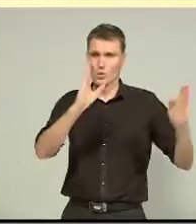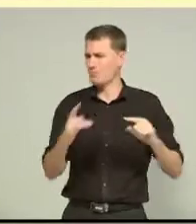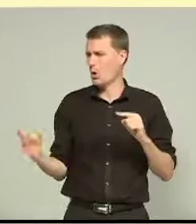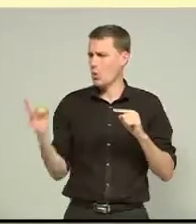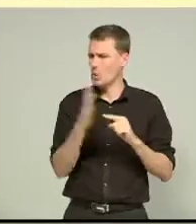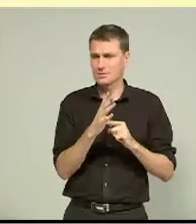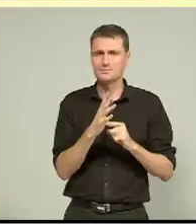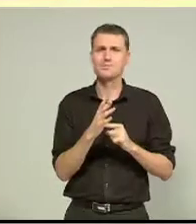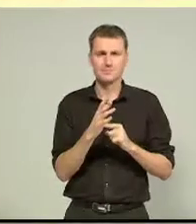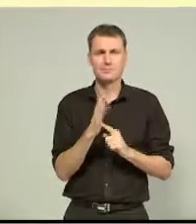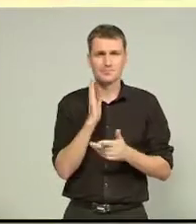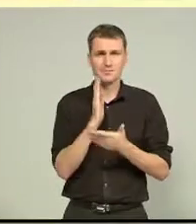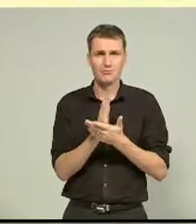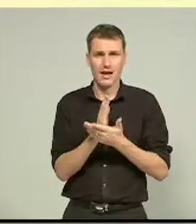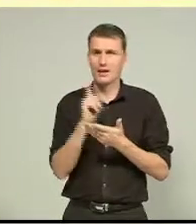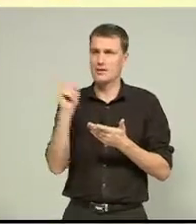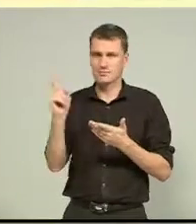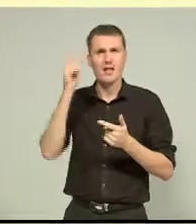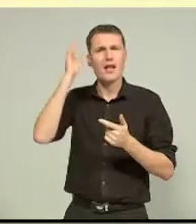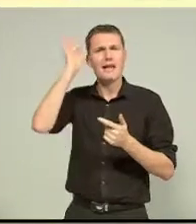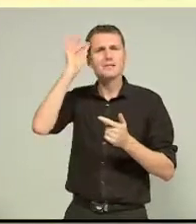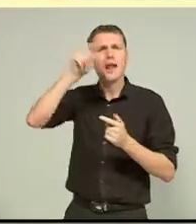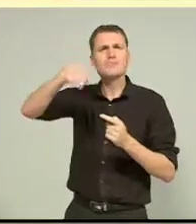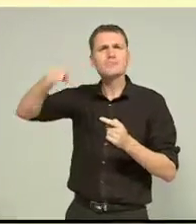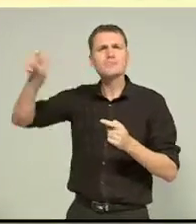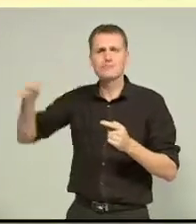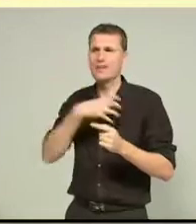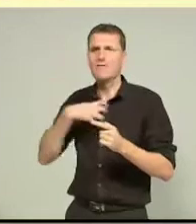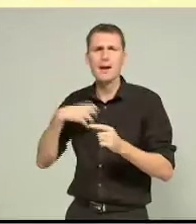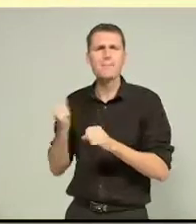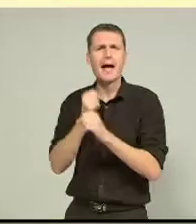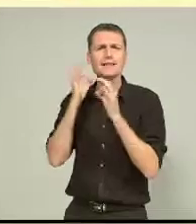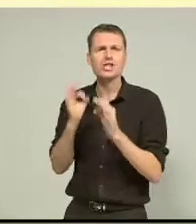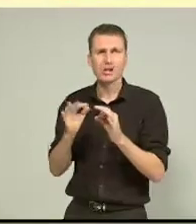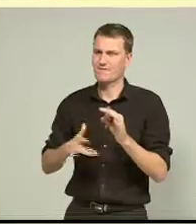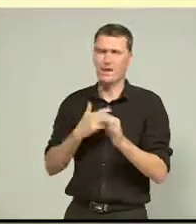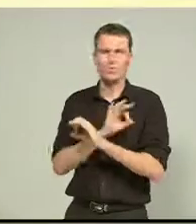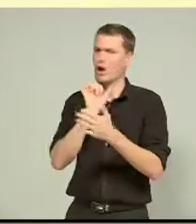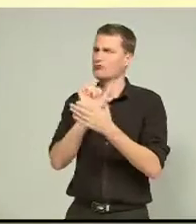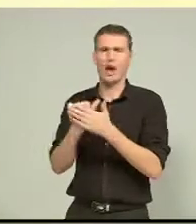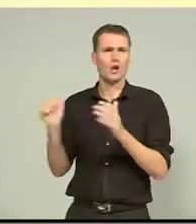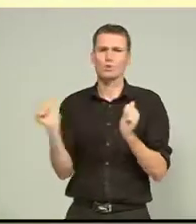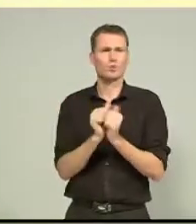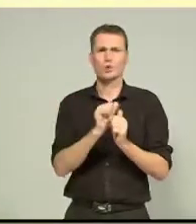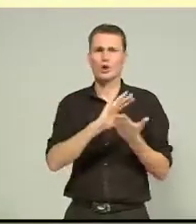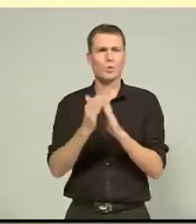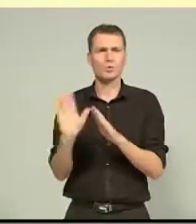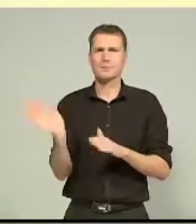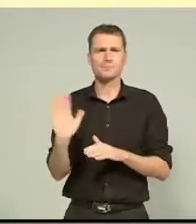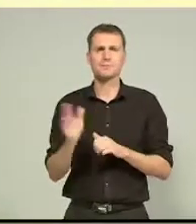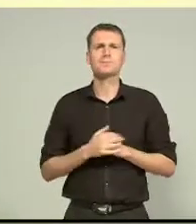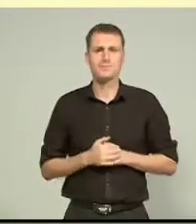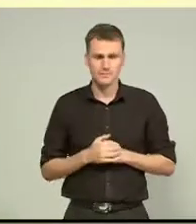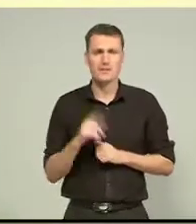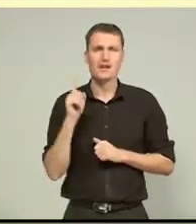decisions that our elected members were making and that the government were making, we didn't think that they were right for the community. Save the Centennial spokesperson